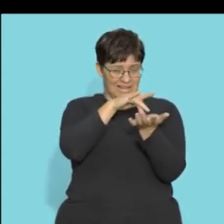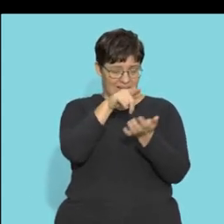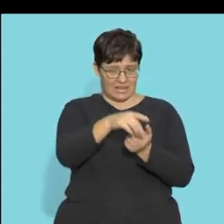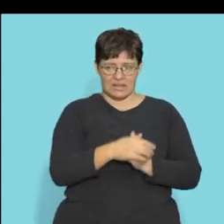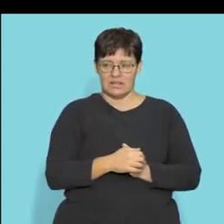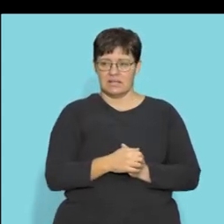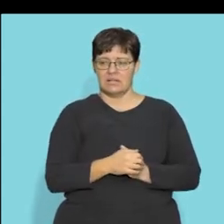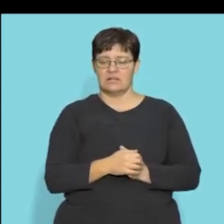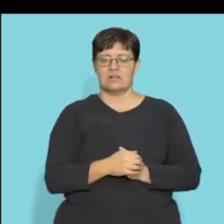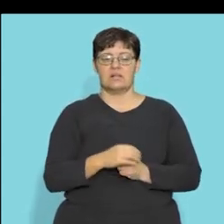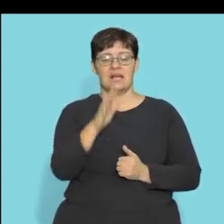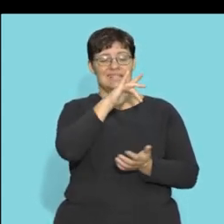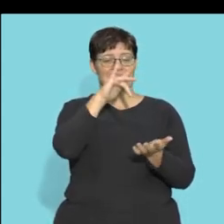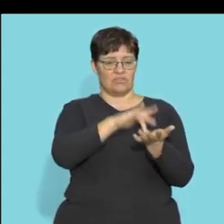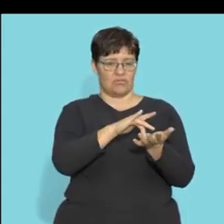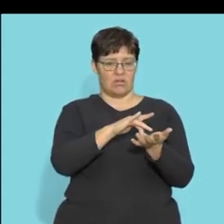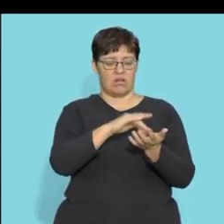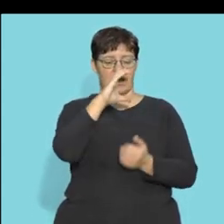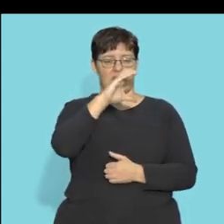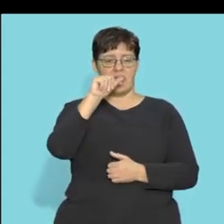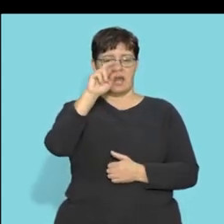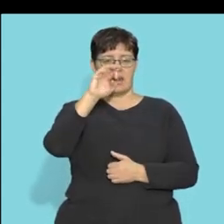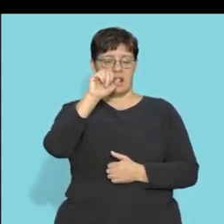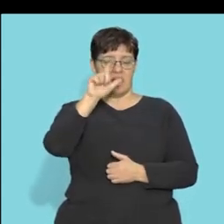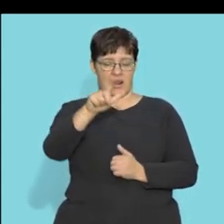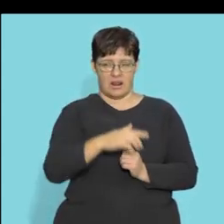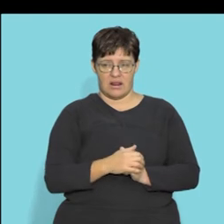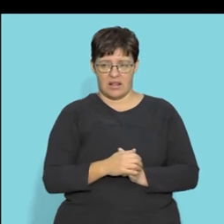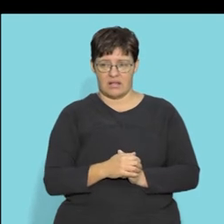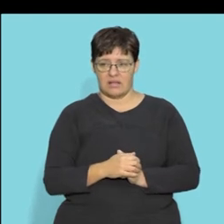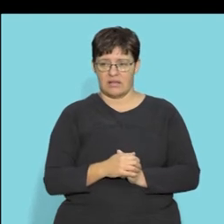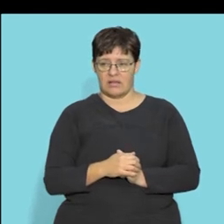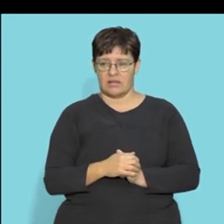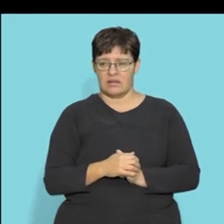right there in the middle there. And that's the central canal.